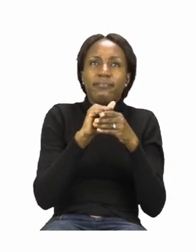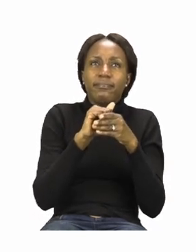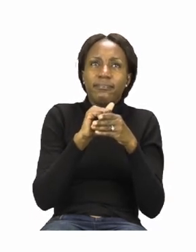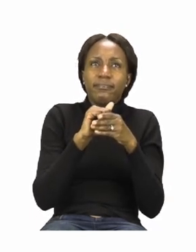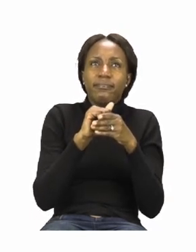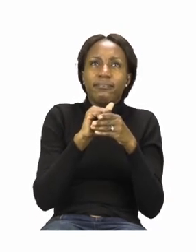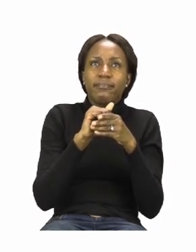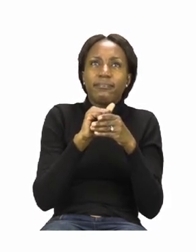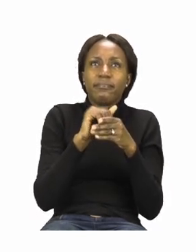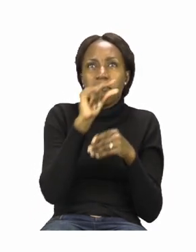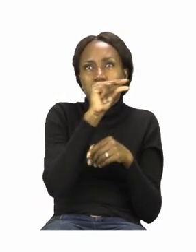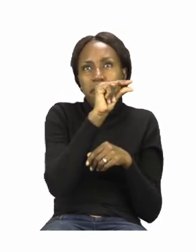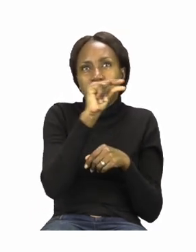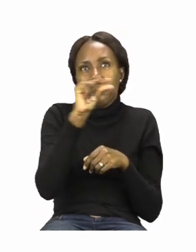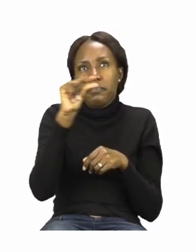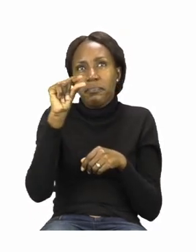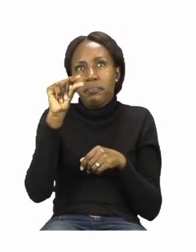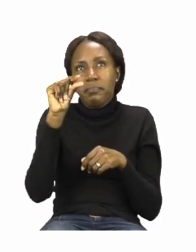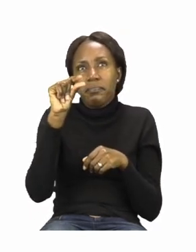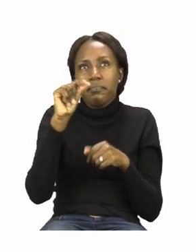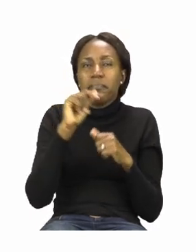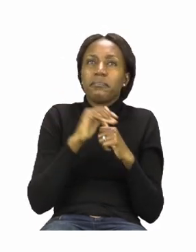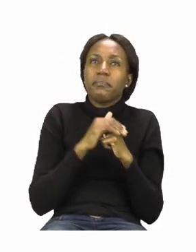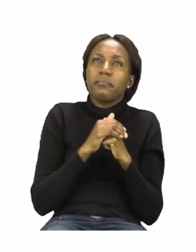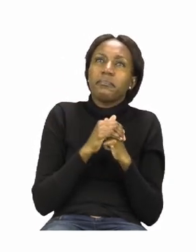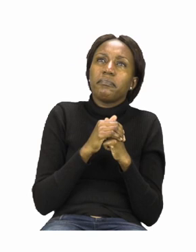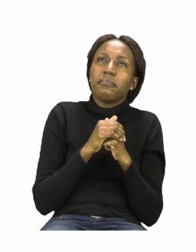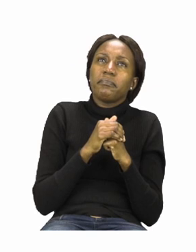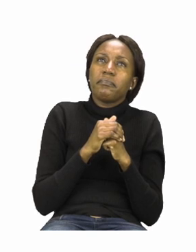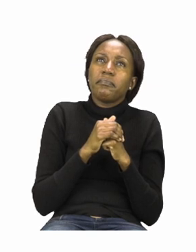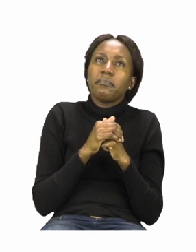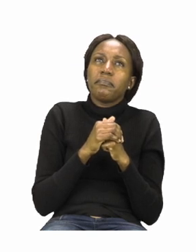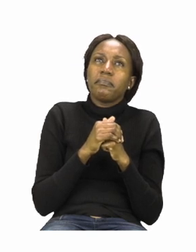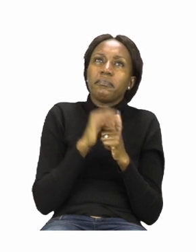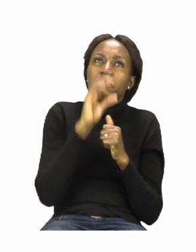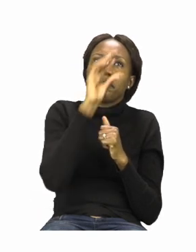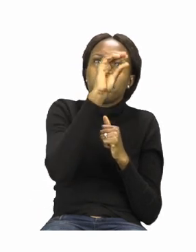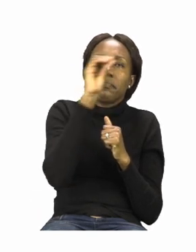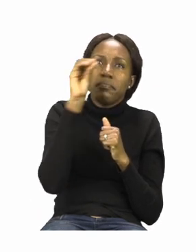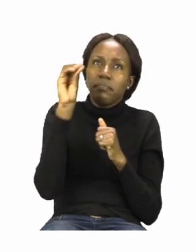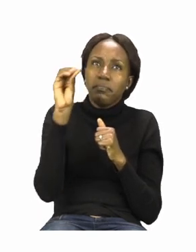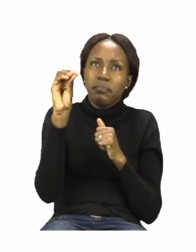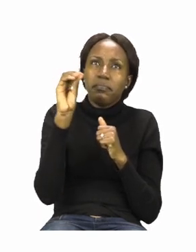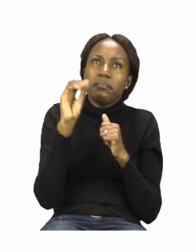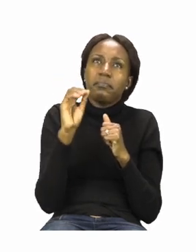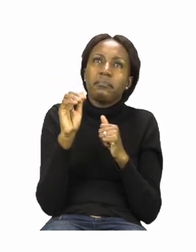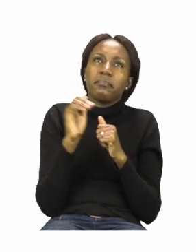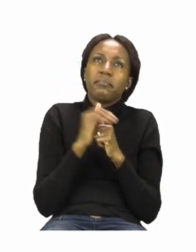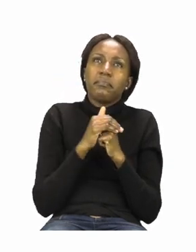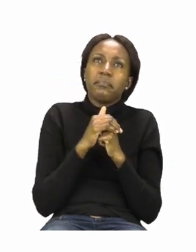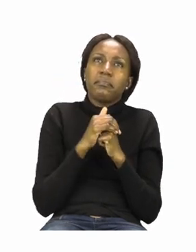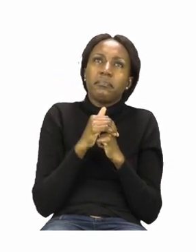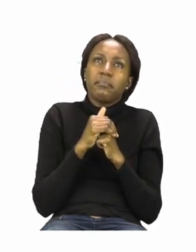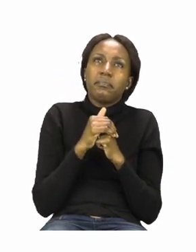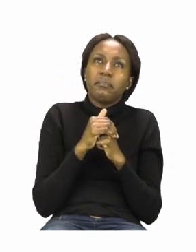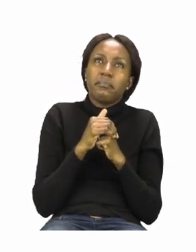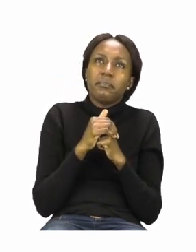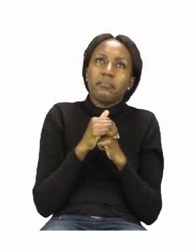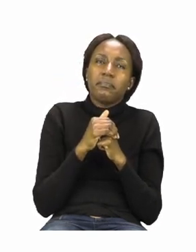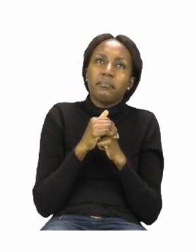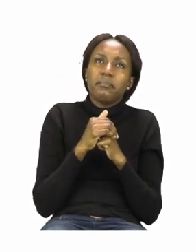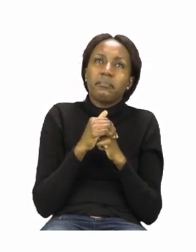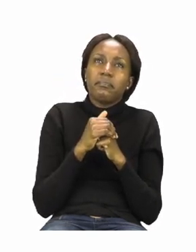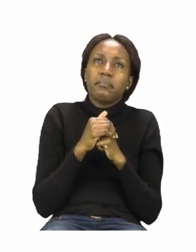sentences here that need to be matched with the pictures. Let's take a look at our pictures.